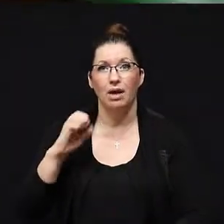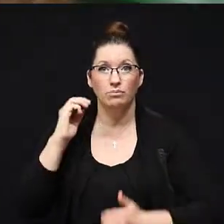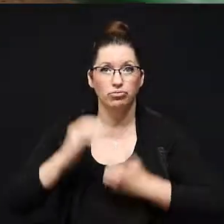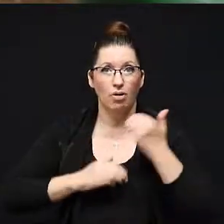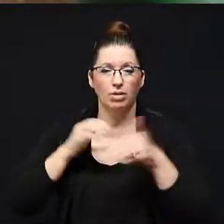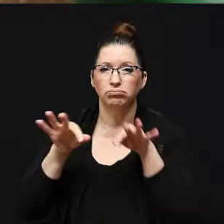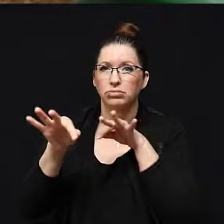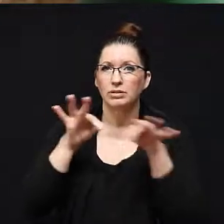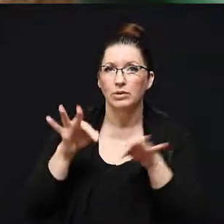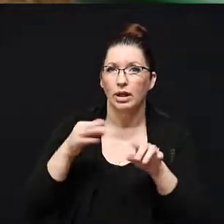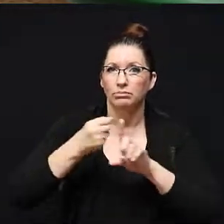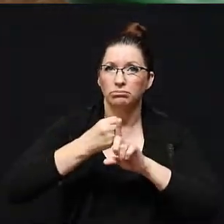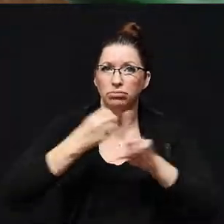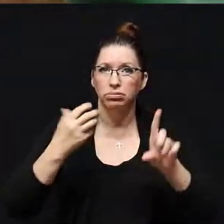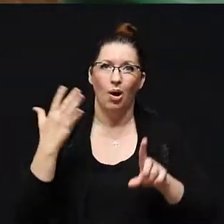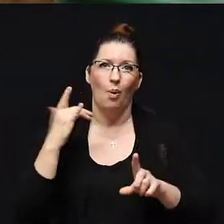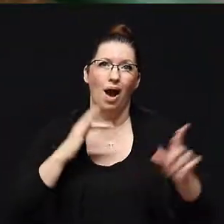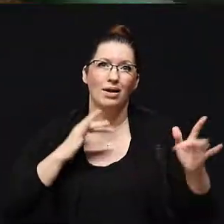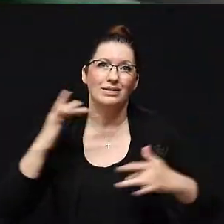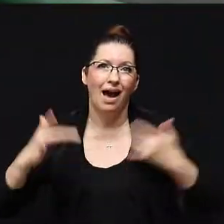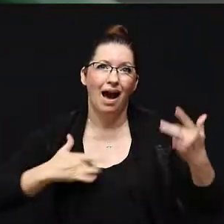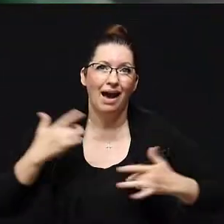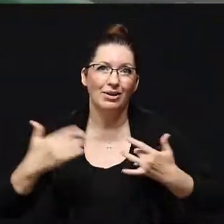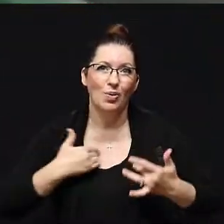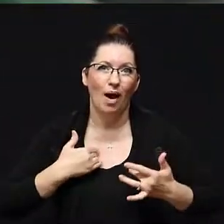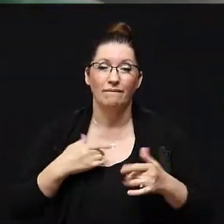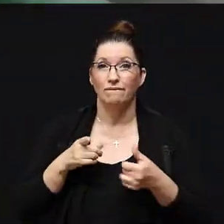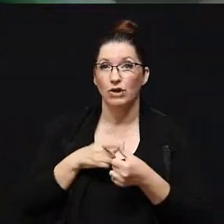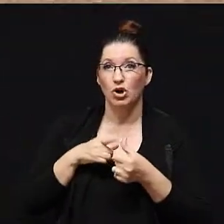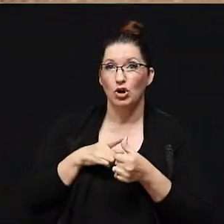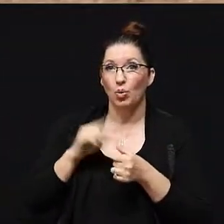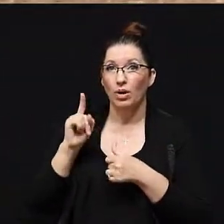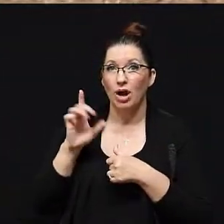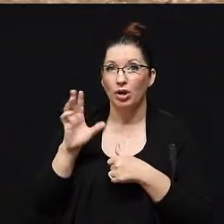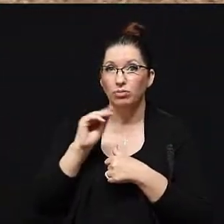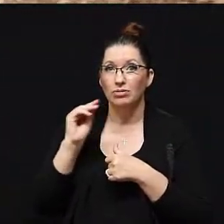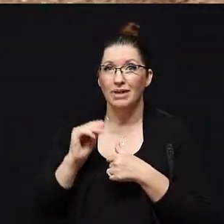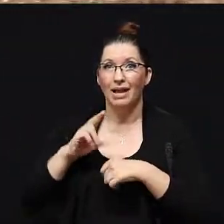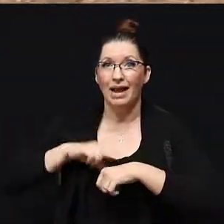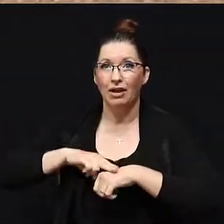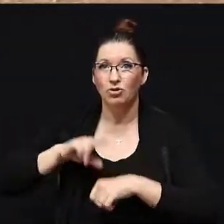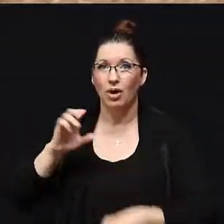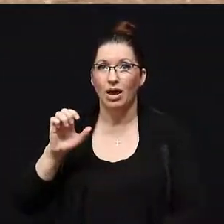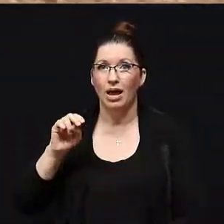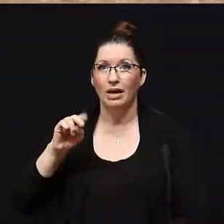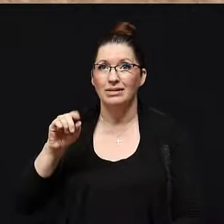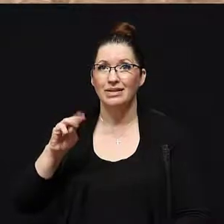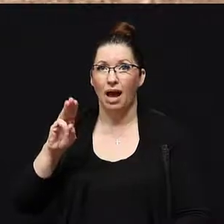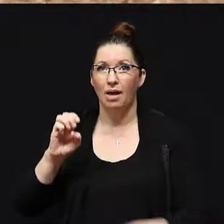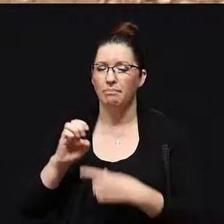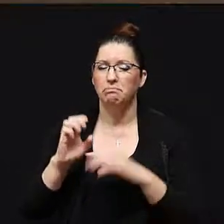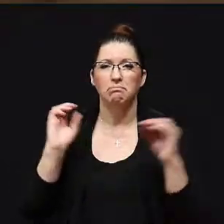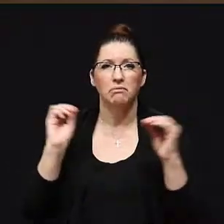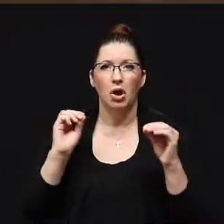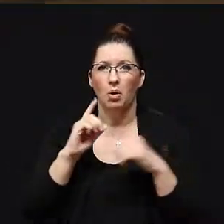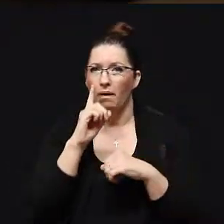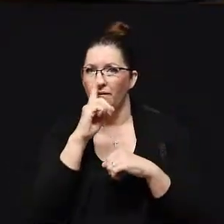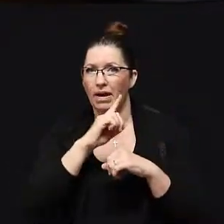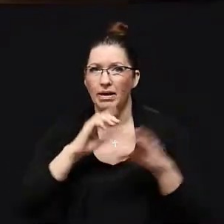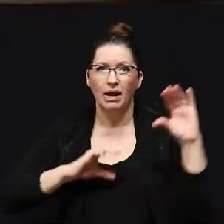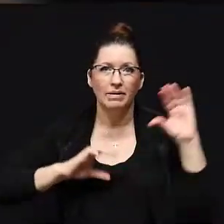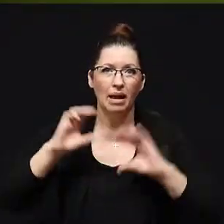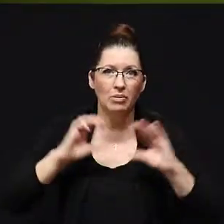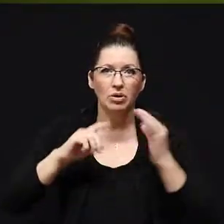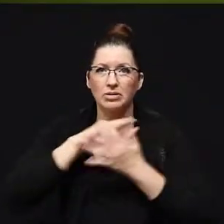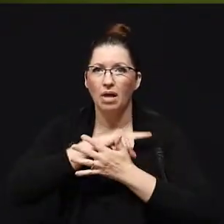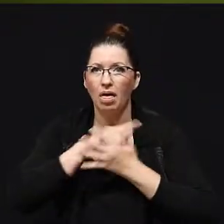why we are so excited to have it. The enzyme, first off, is 100% natural. It doesn't have any artificial chemicals or things